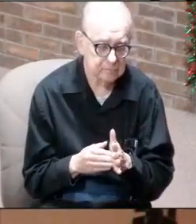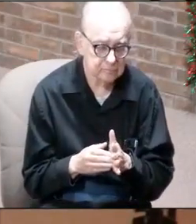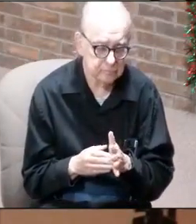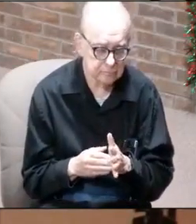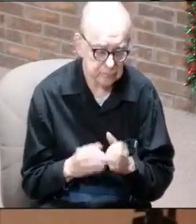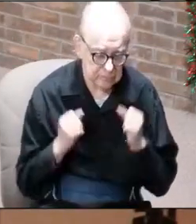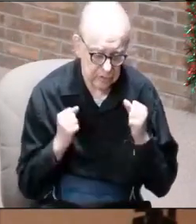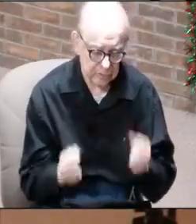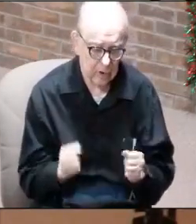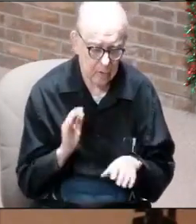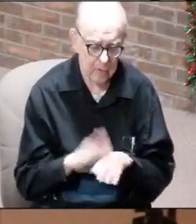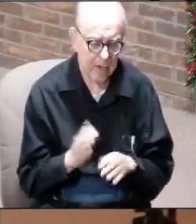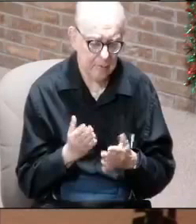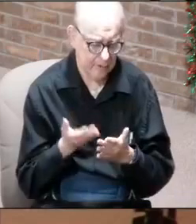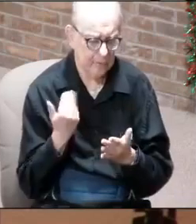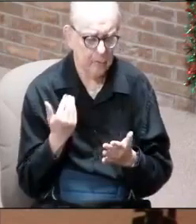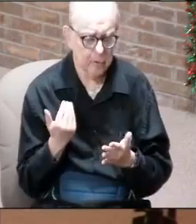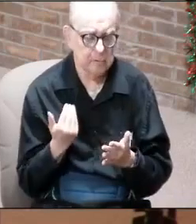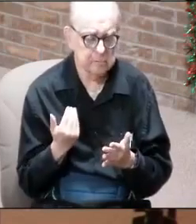stronger than ever.